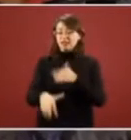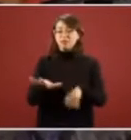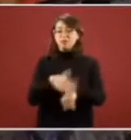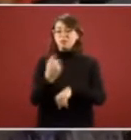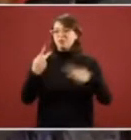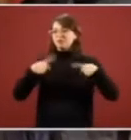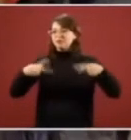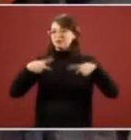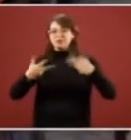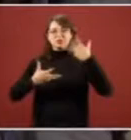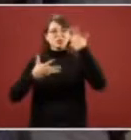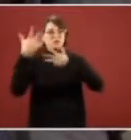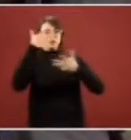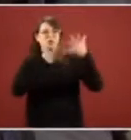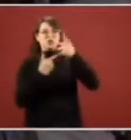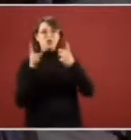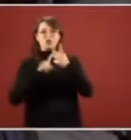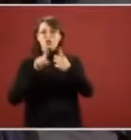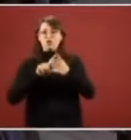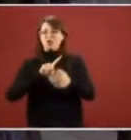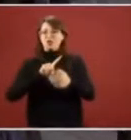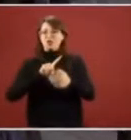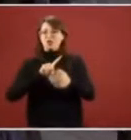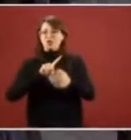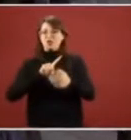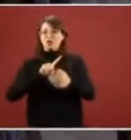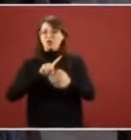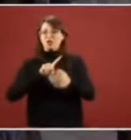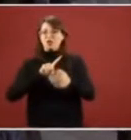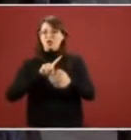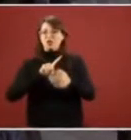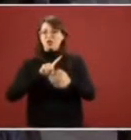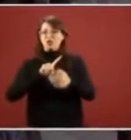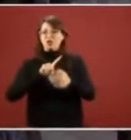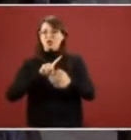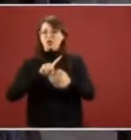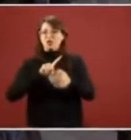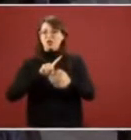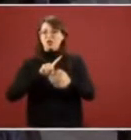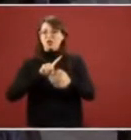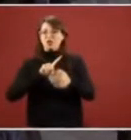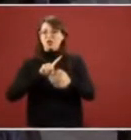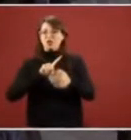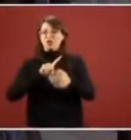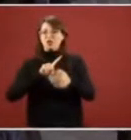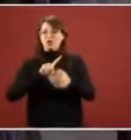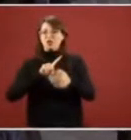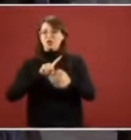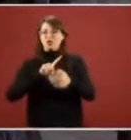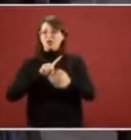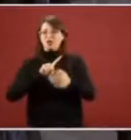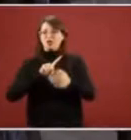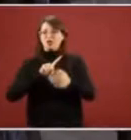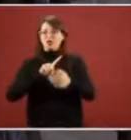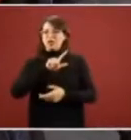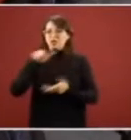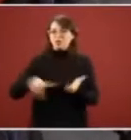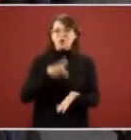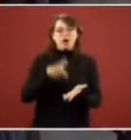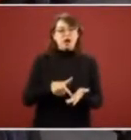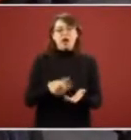a lot of people don't know which are the places that they can go to